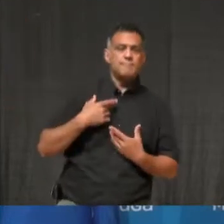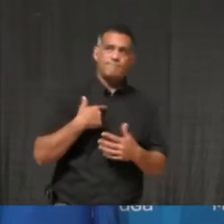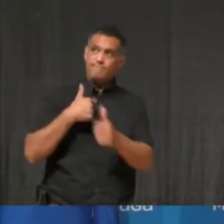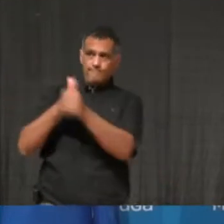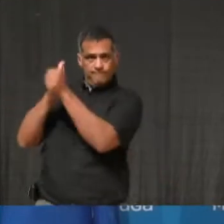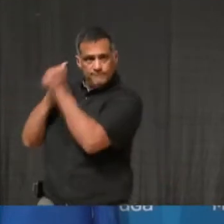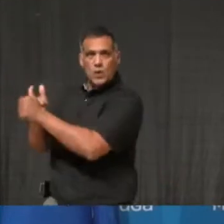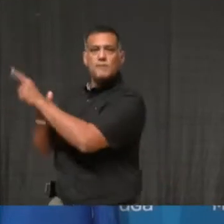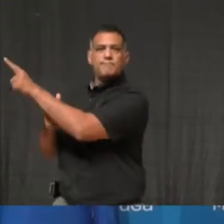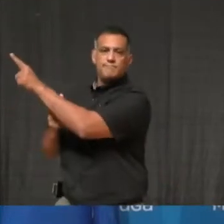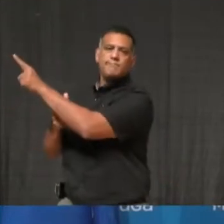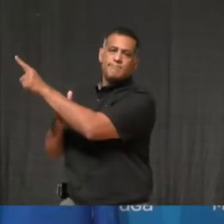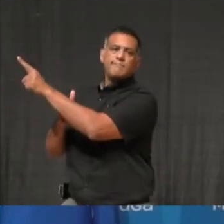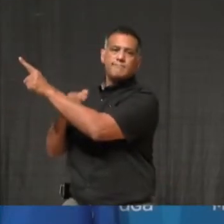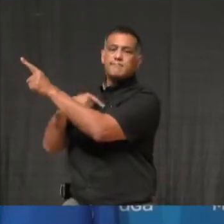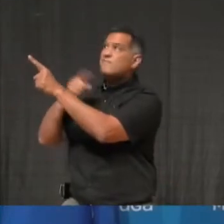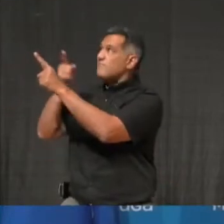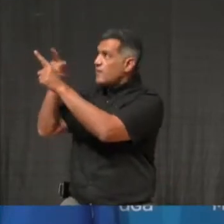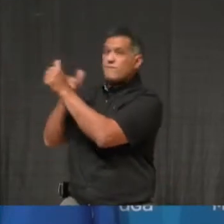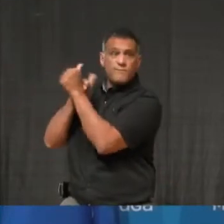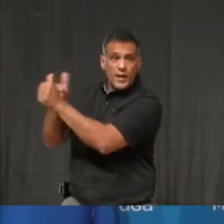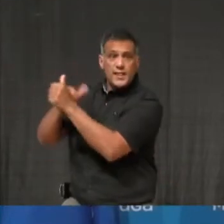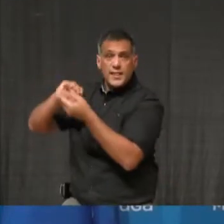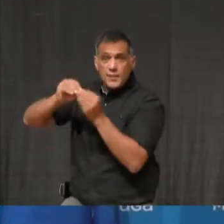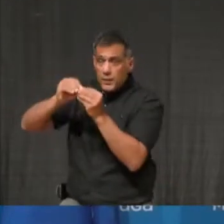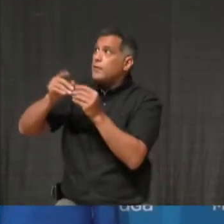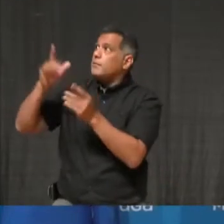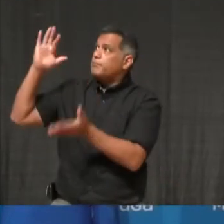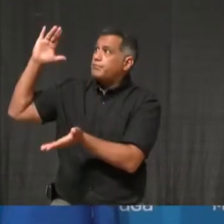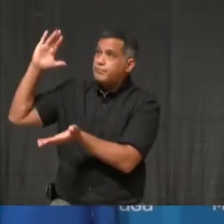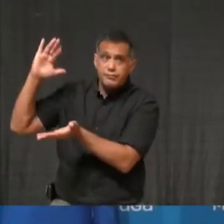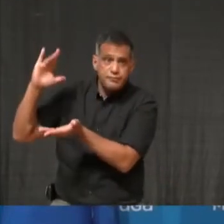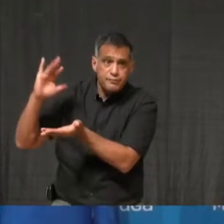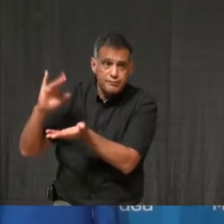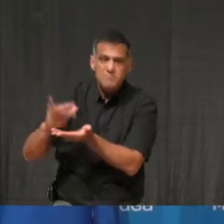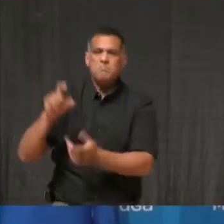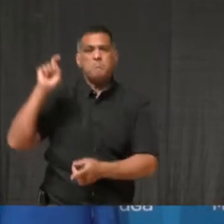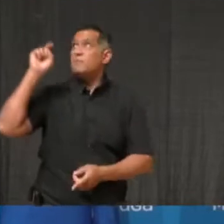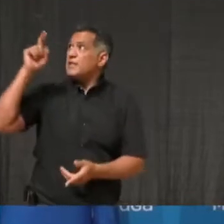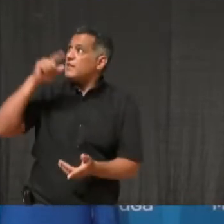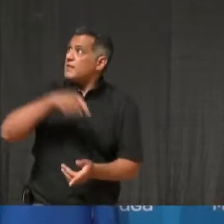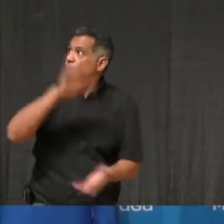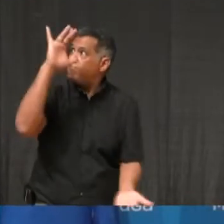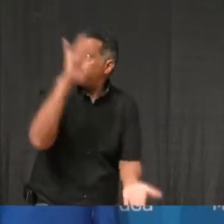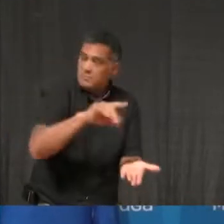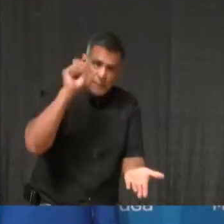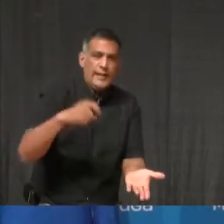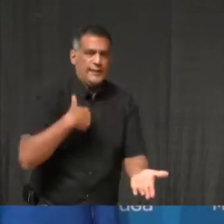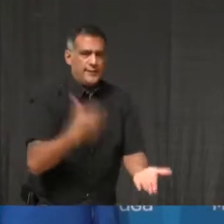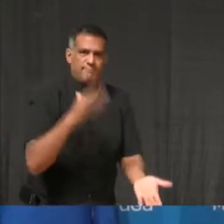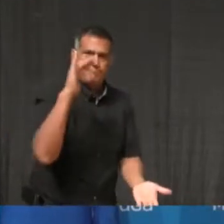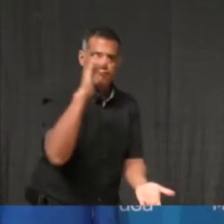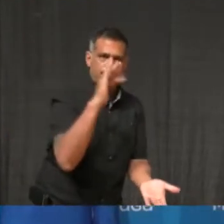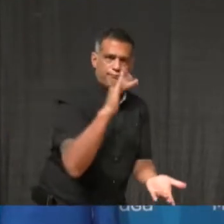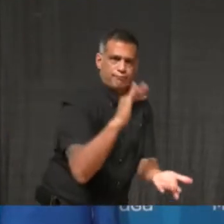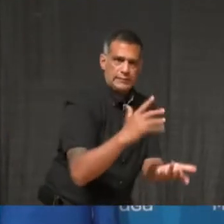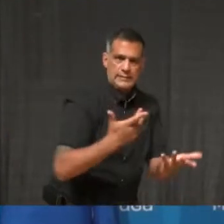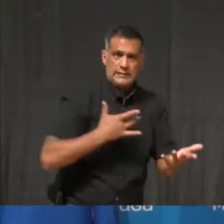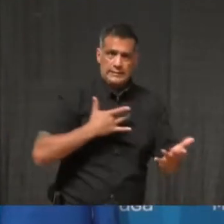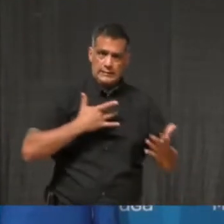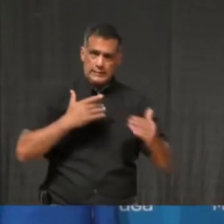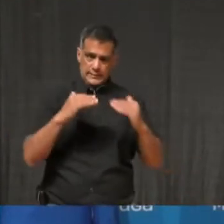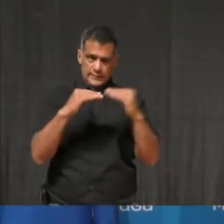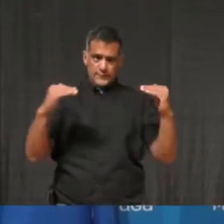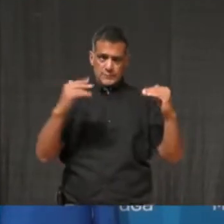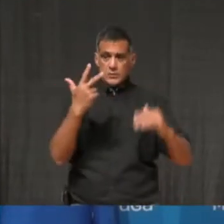if we're going to help our businesses reopen and re-enter Phase 3 over the next few weeks. It's